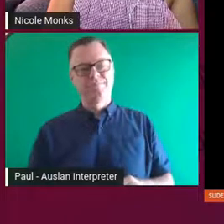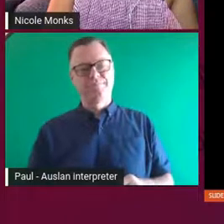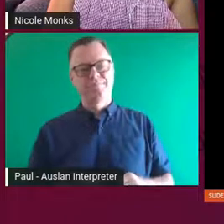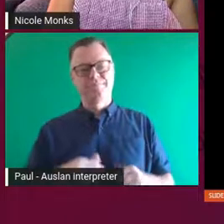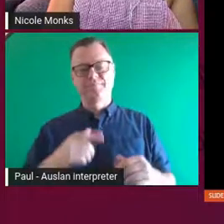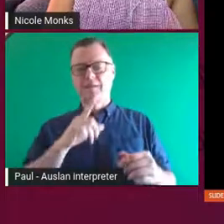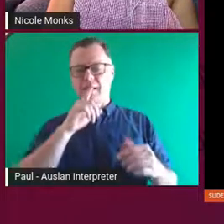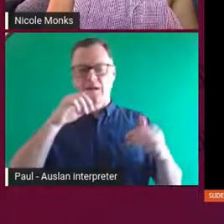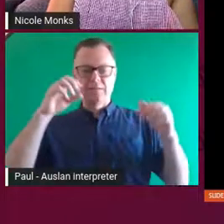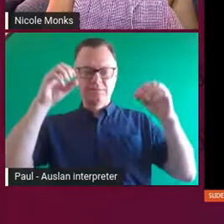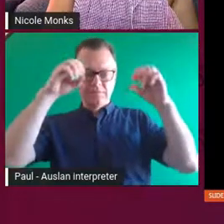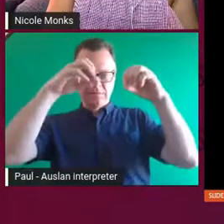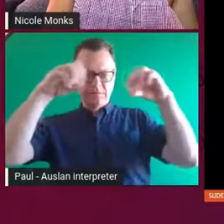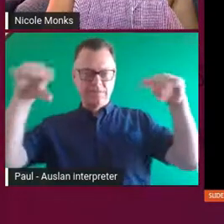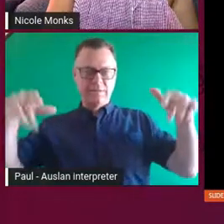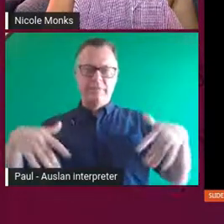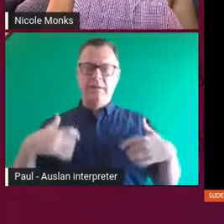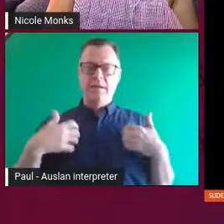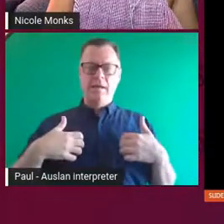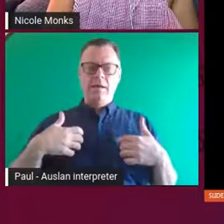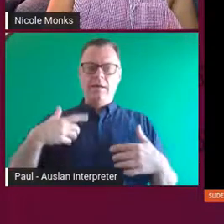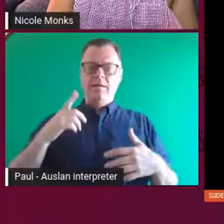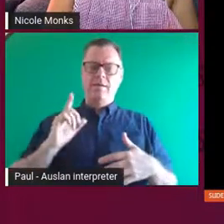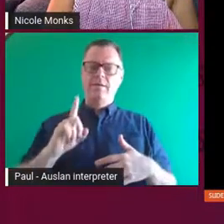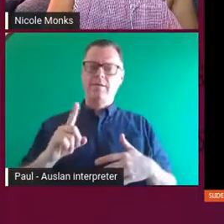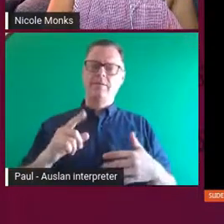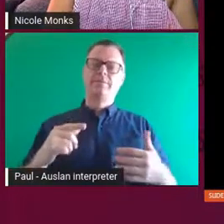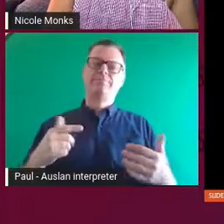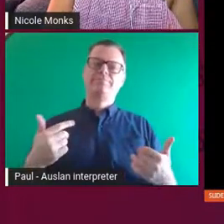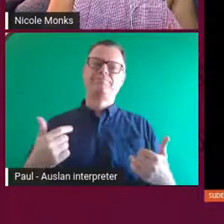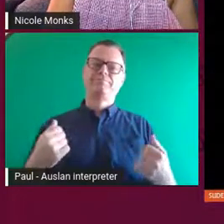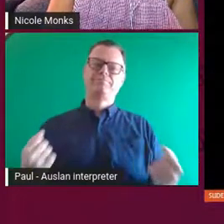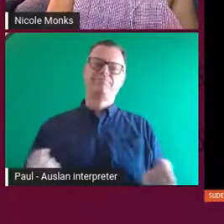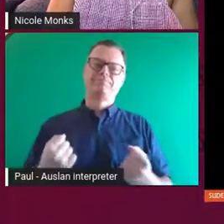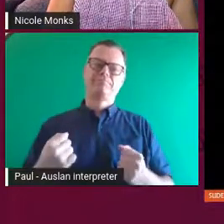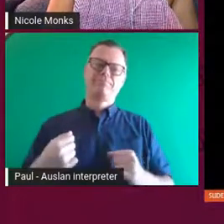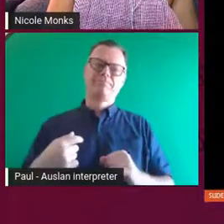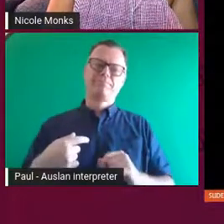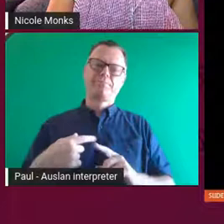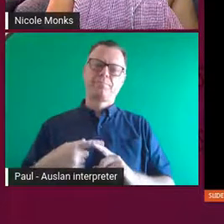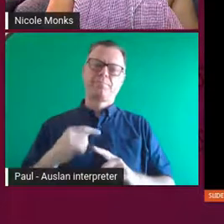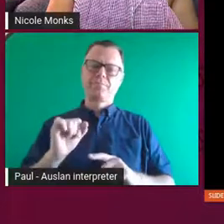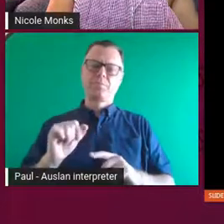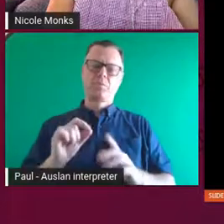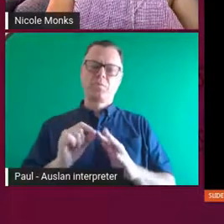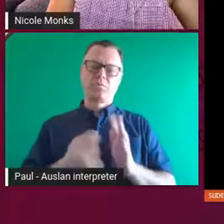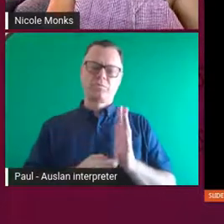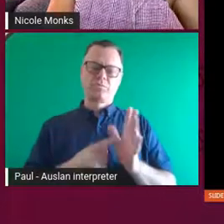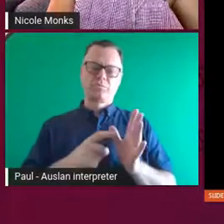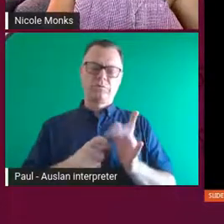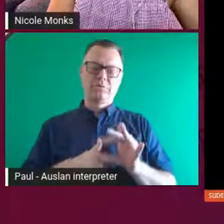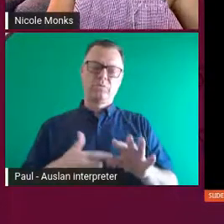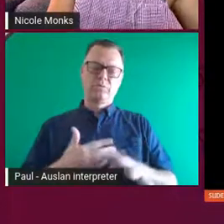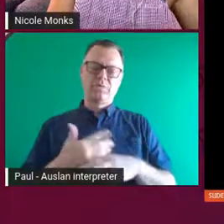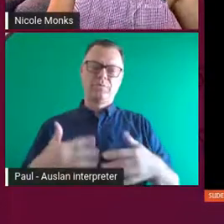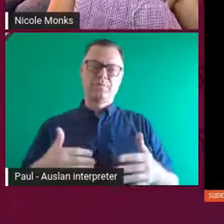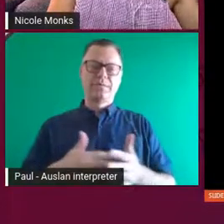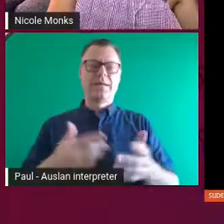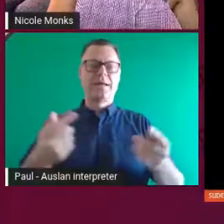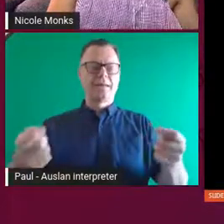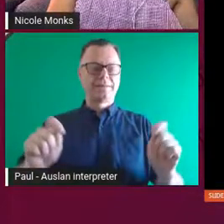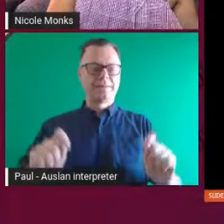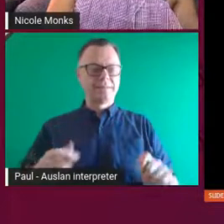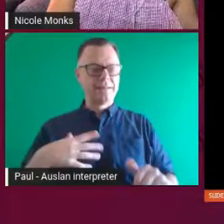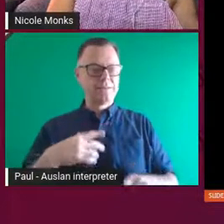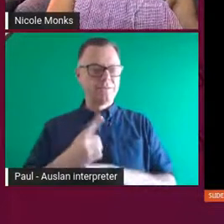you, think, is a really, really strong and powerful sentiment in your practice. And I'm now wondering if we can